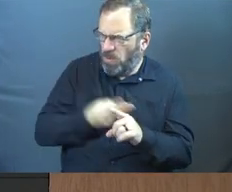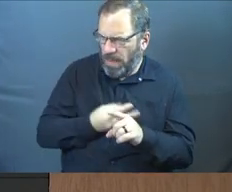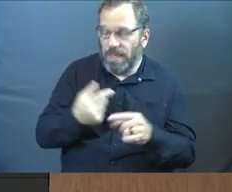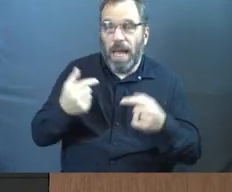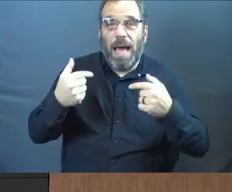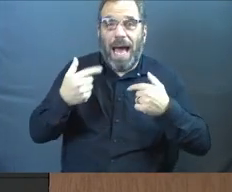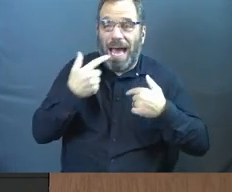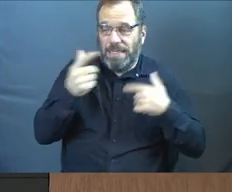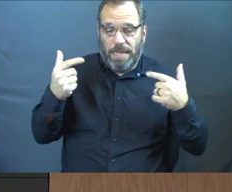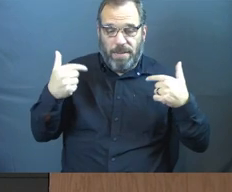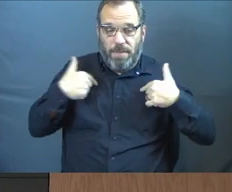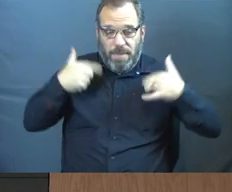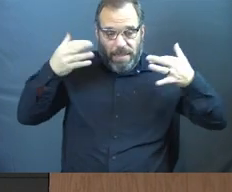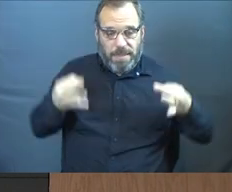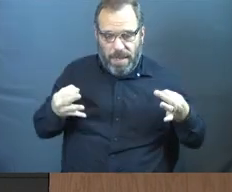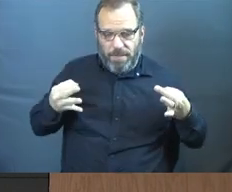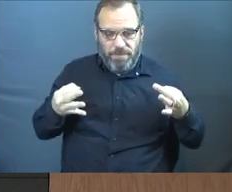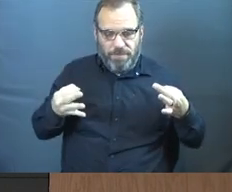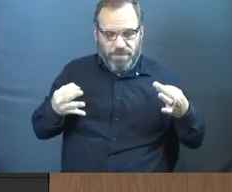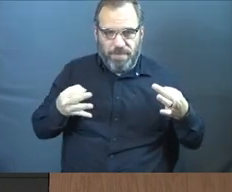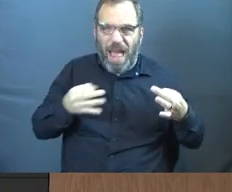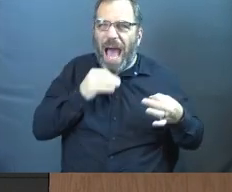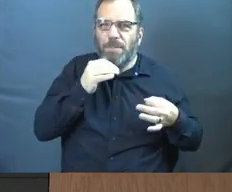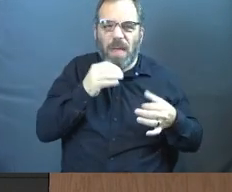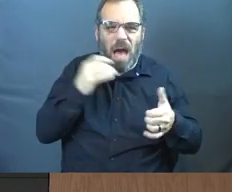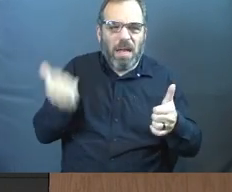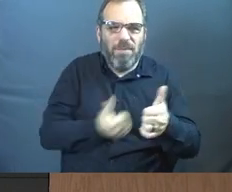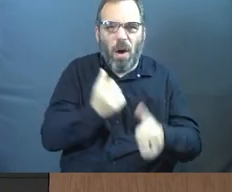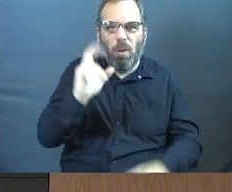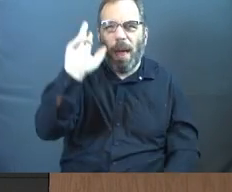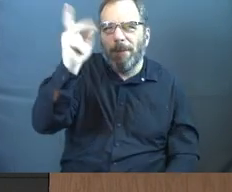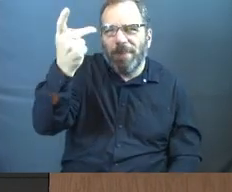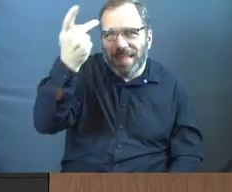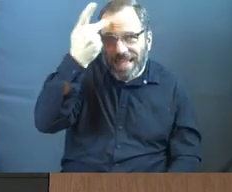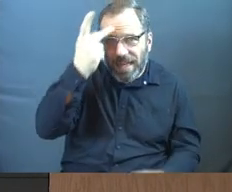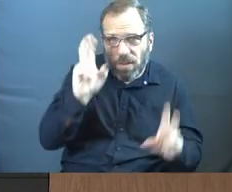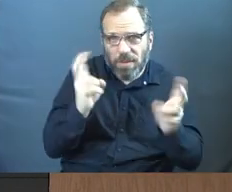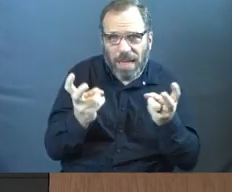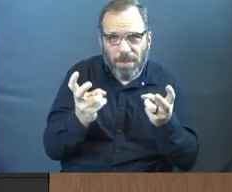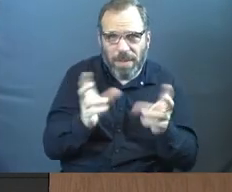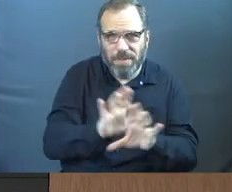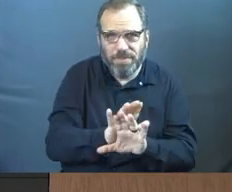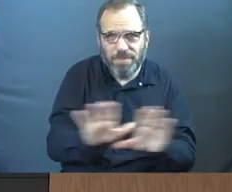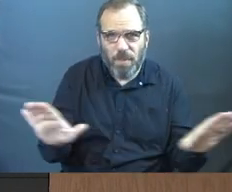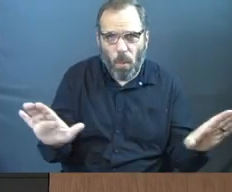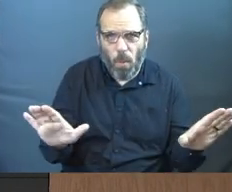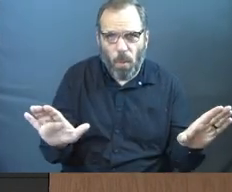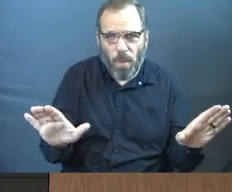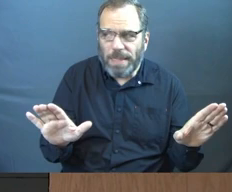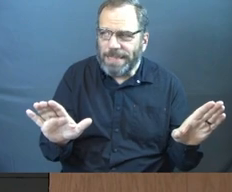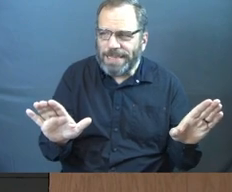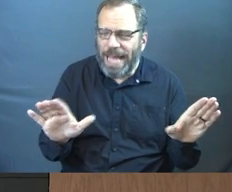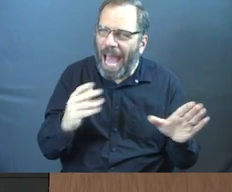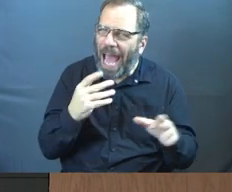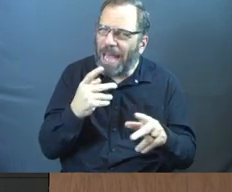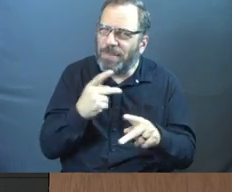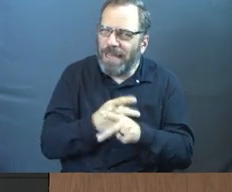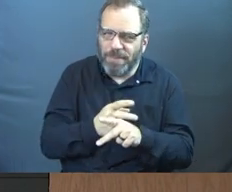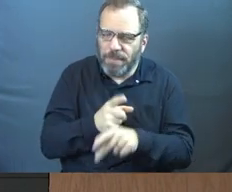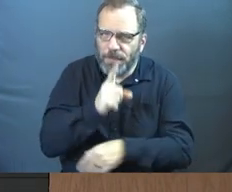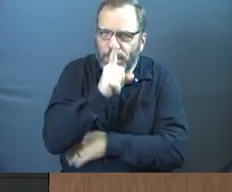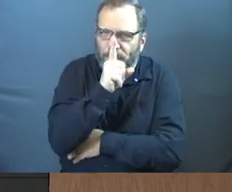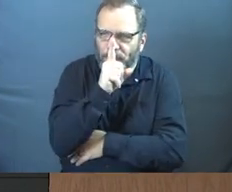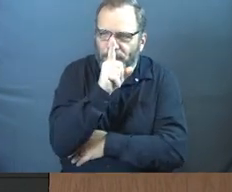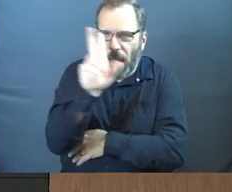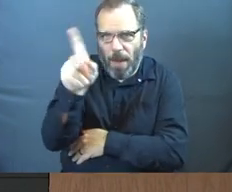not going to go after political topics with you. I'm very carefully not